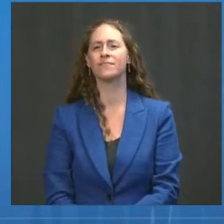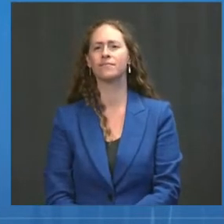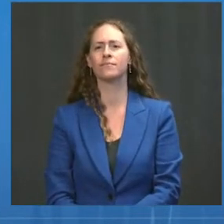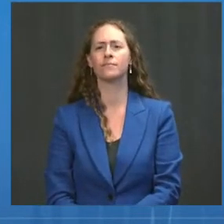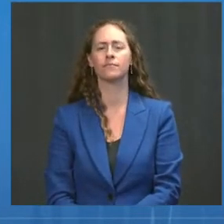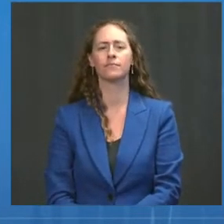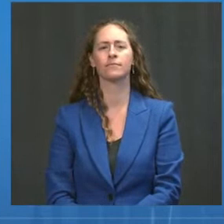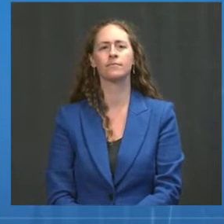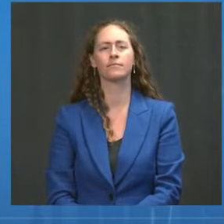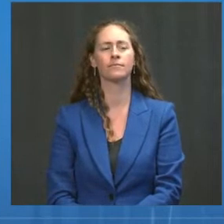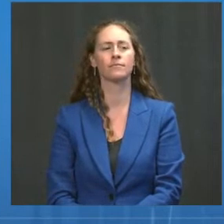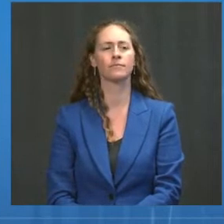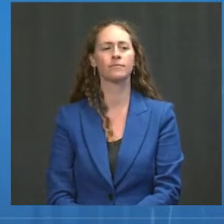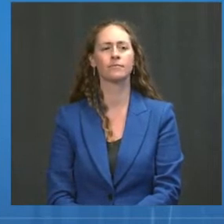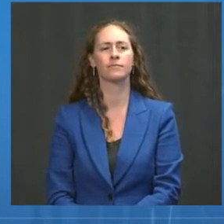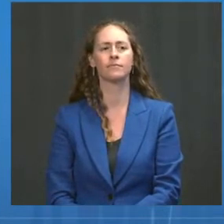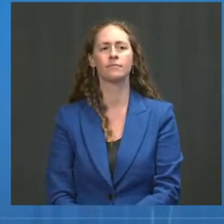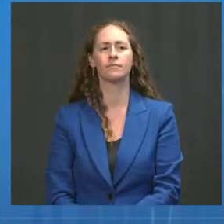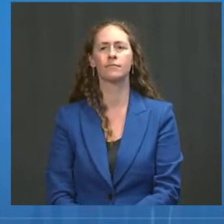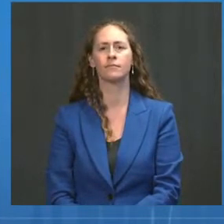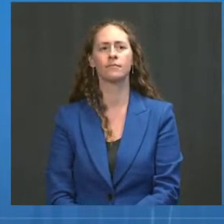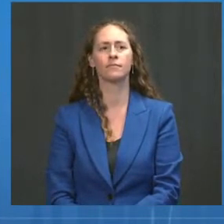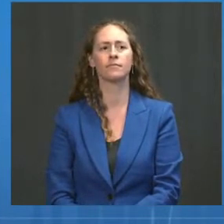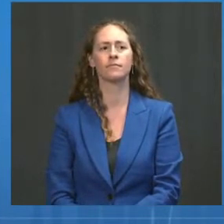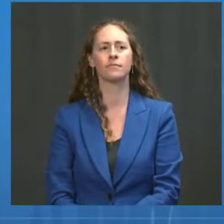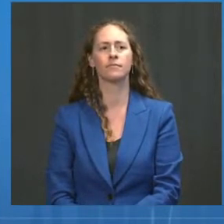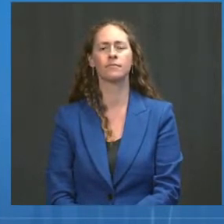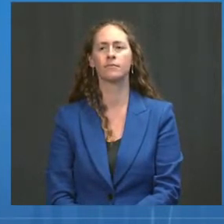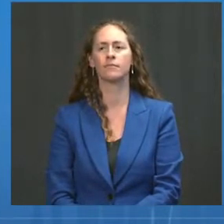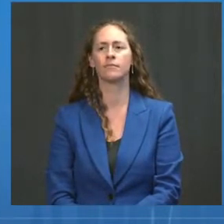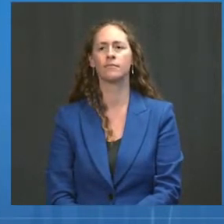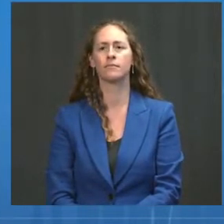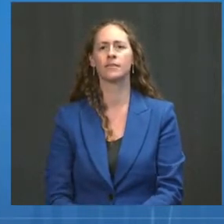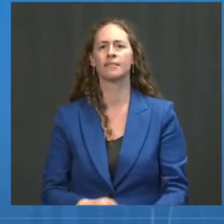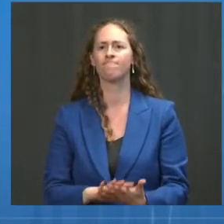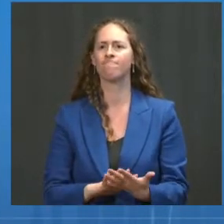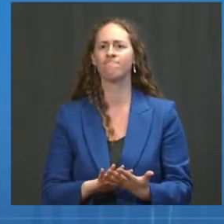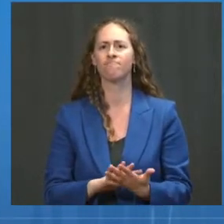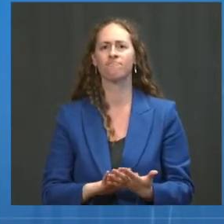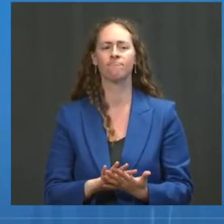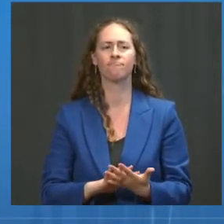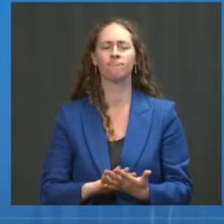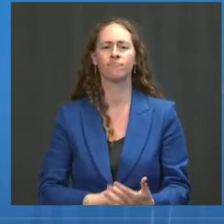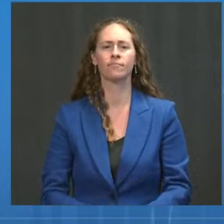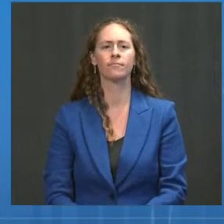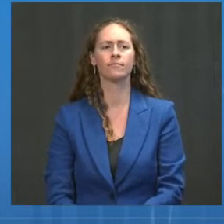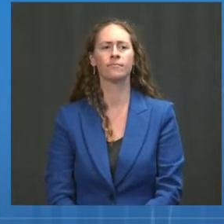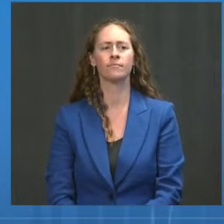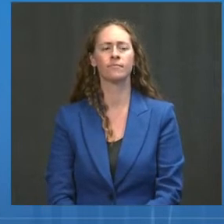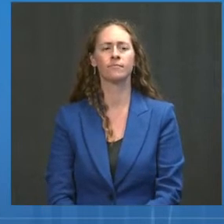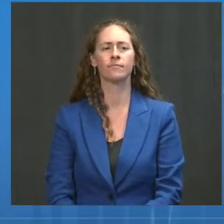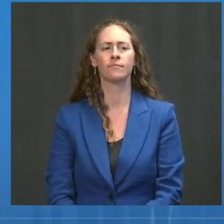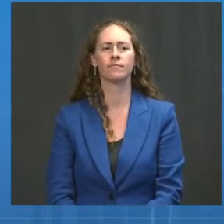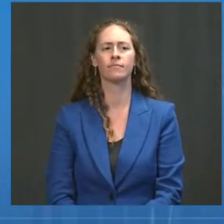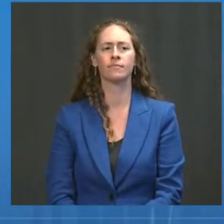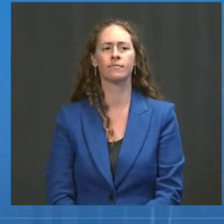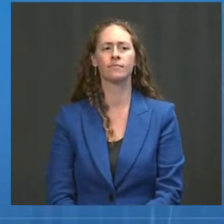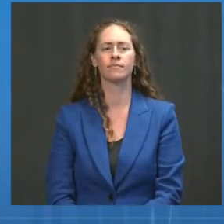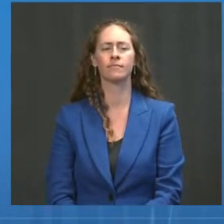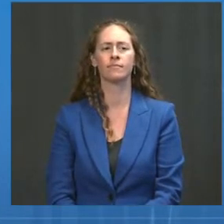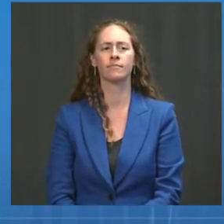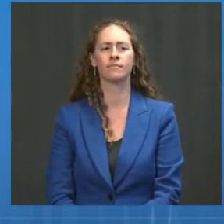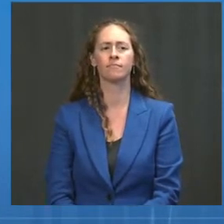Good morning, everyone. And as Dr. Murthy mentioned, I want to provide an update on vaccine effectiveness.